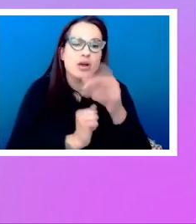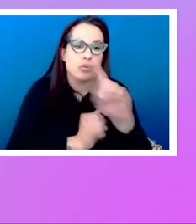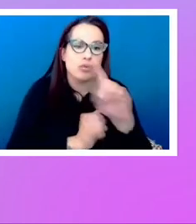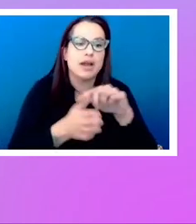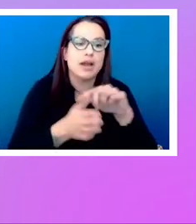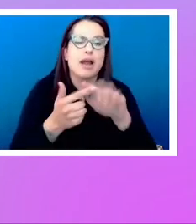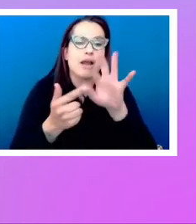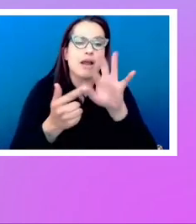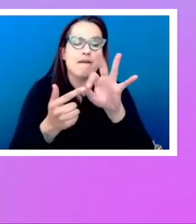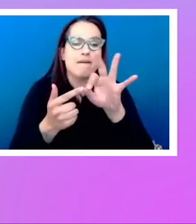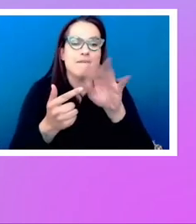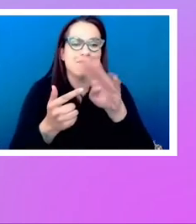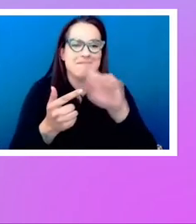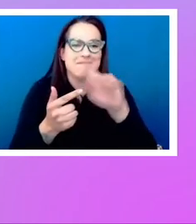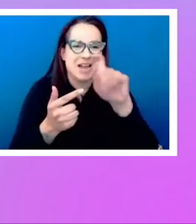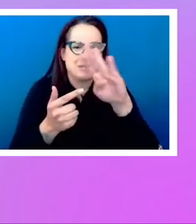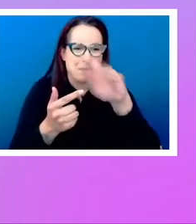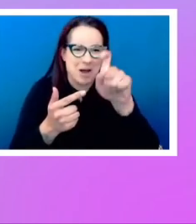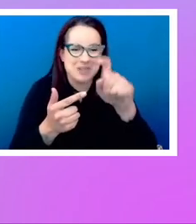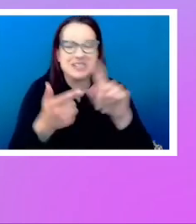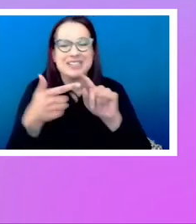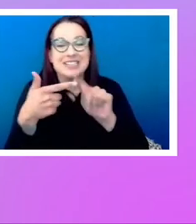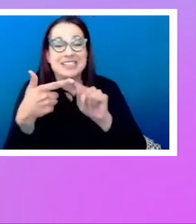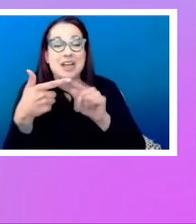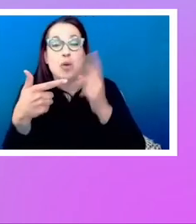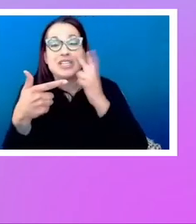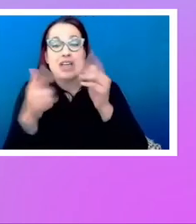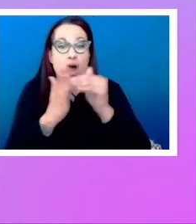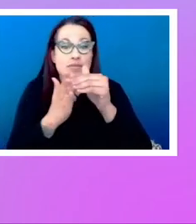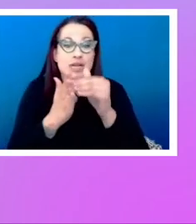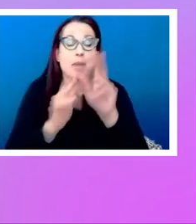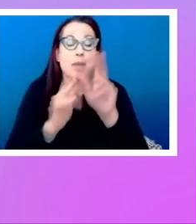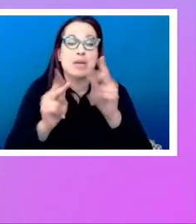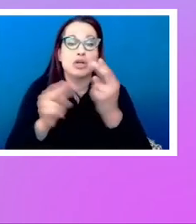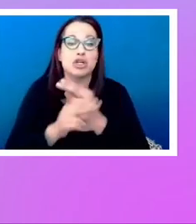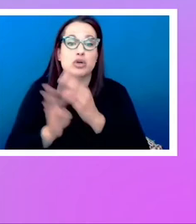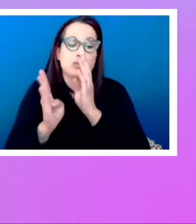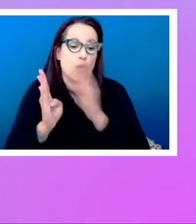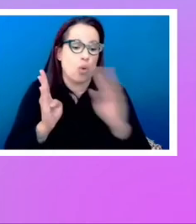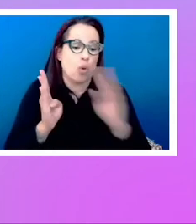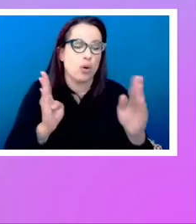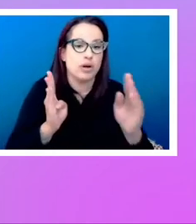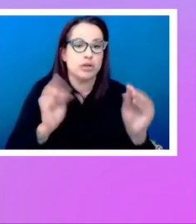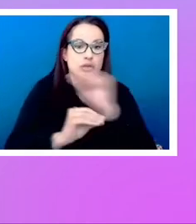And we see this with Flexbox where people use order to rearrange items.